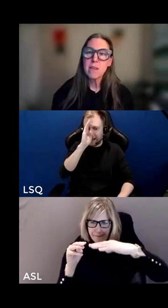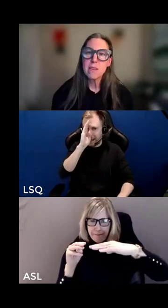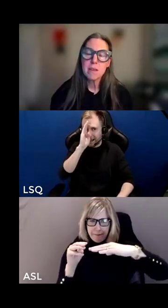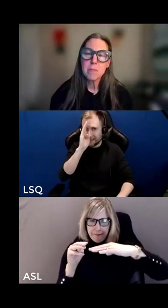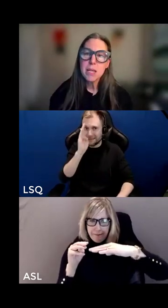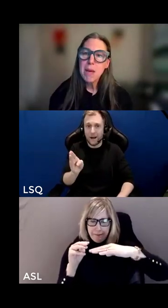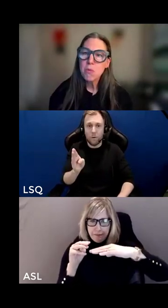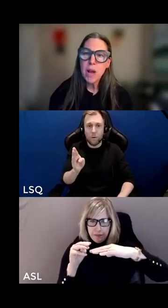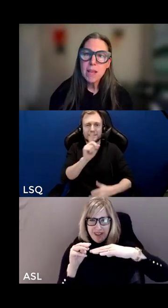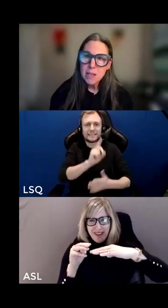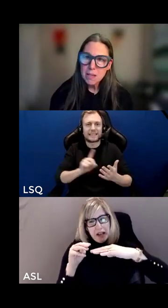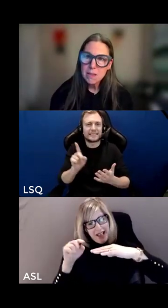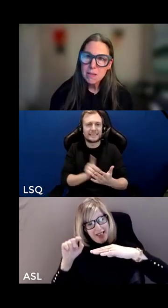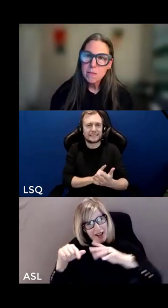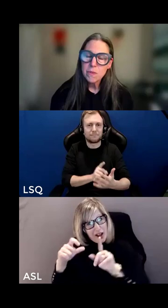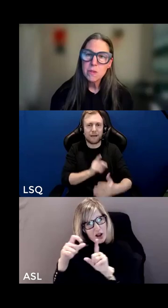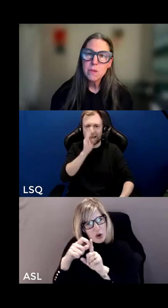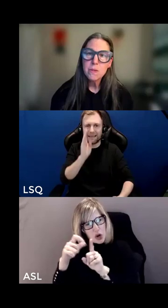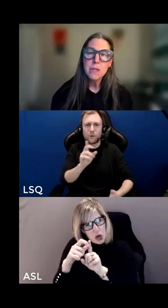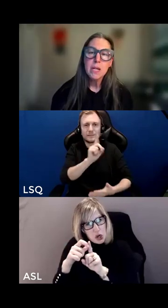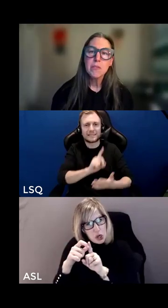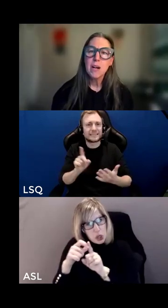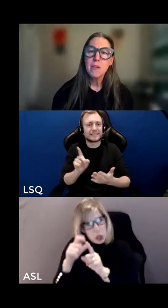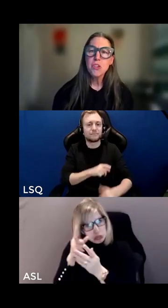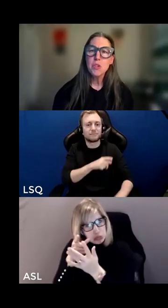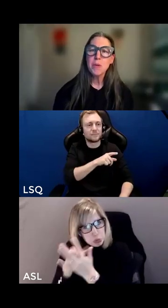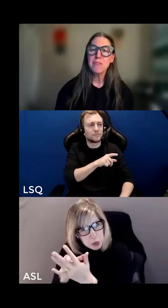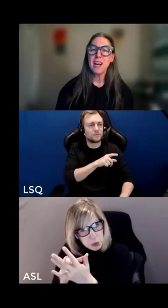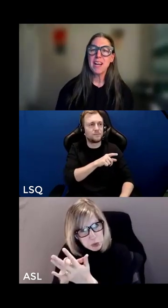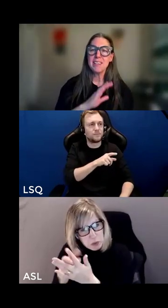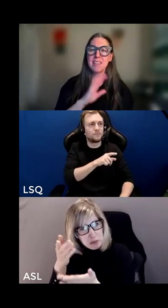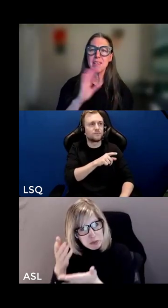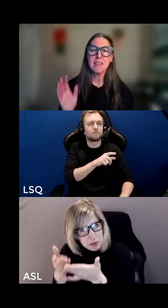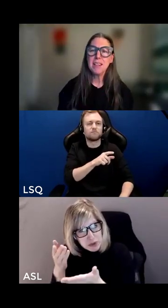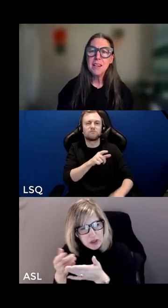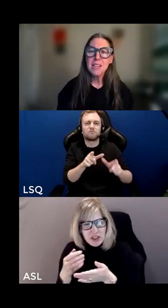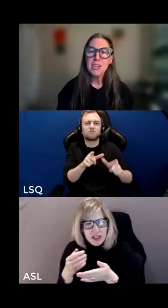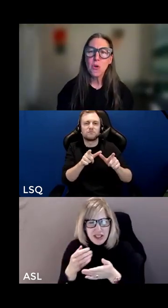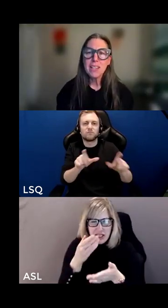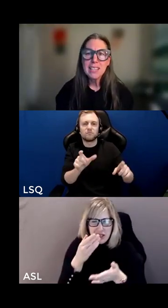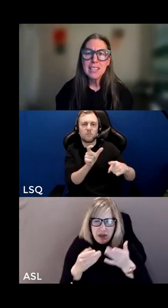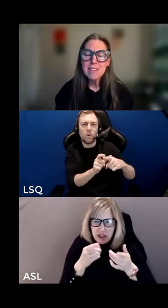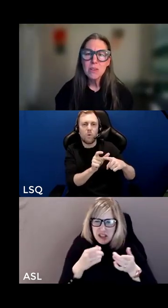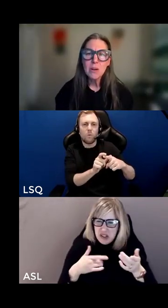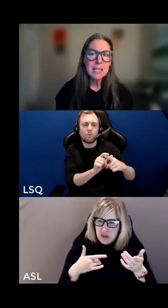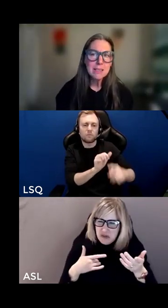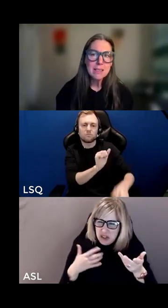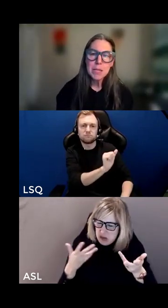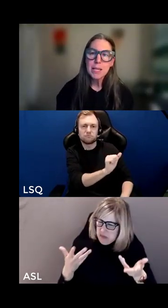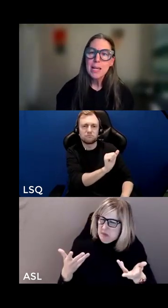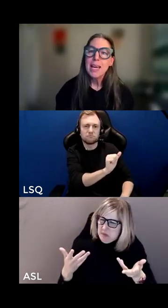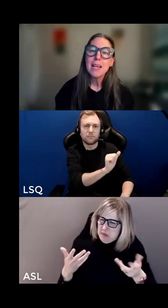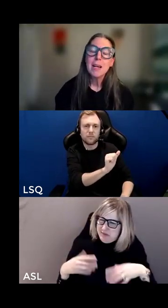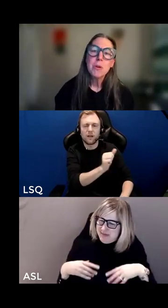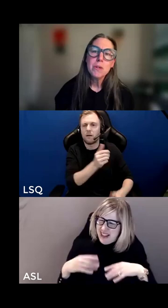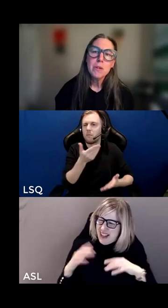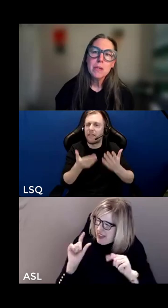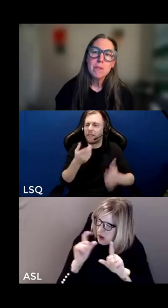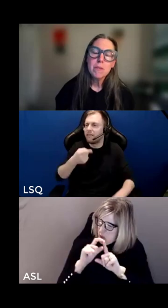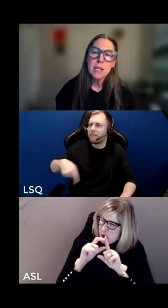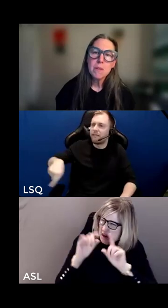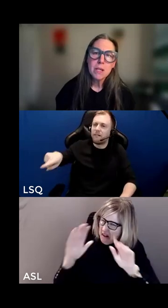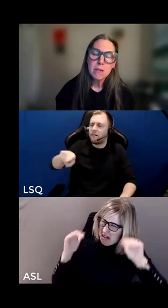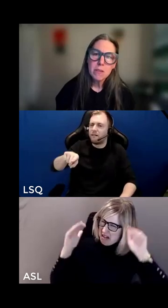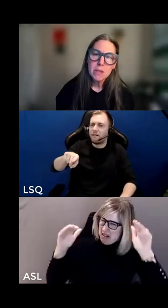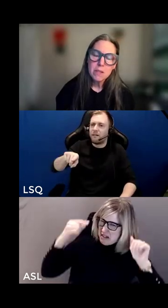heterosexism it may resonate for you for others you might find it's it's clunky or elite or academic and i'm going